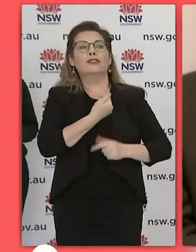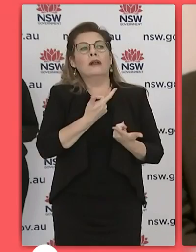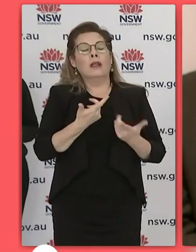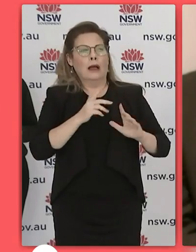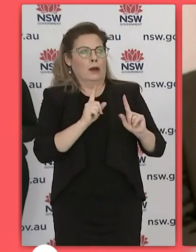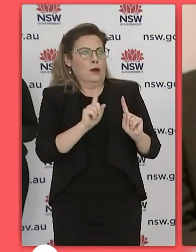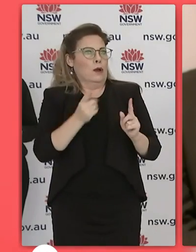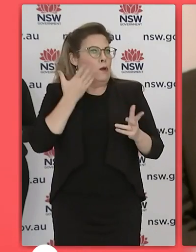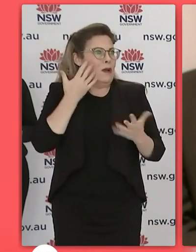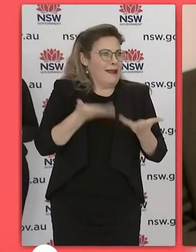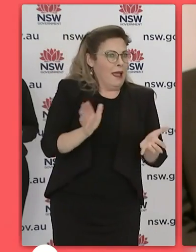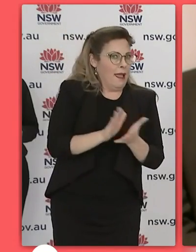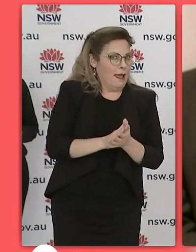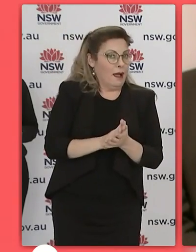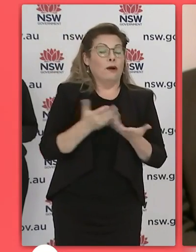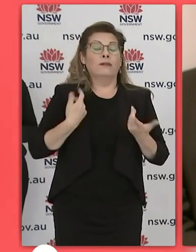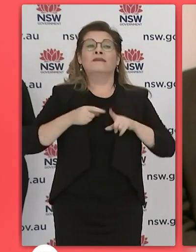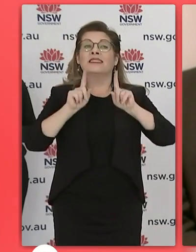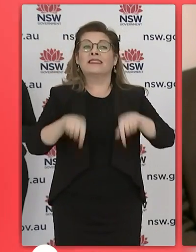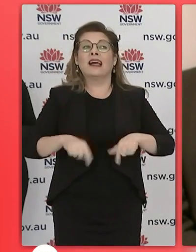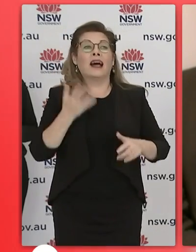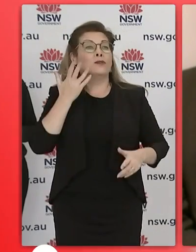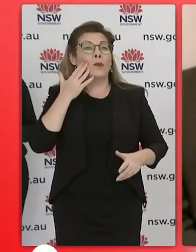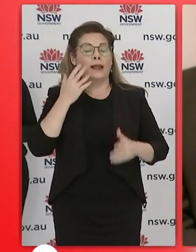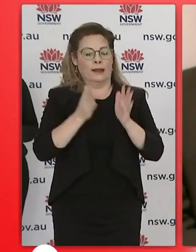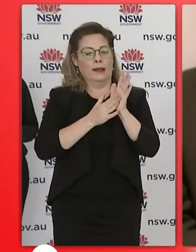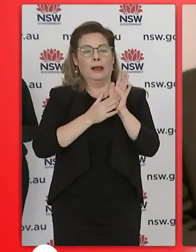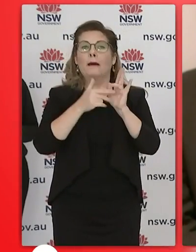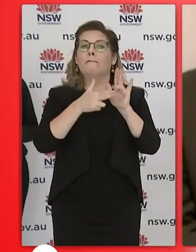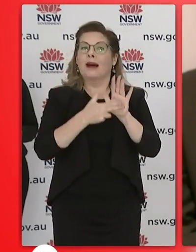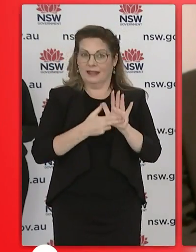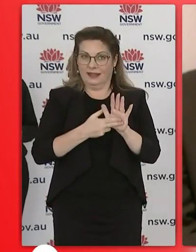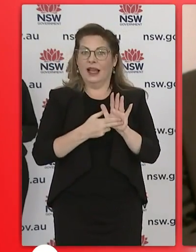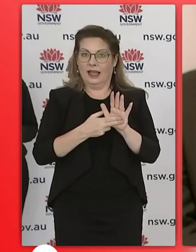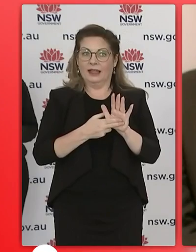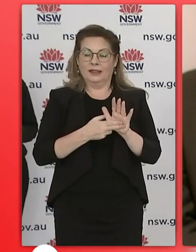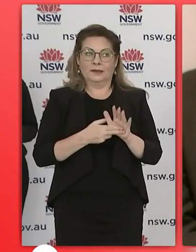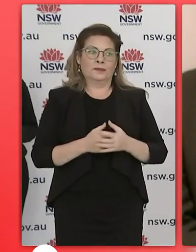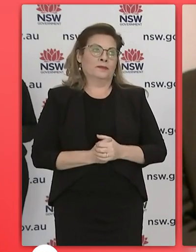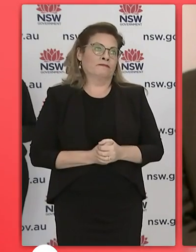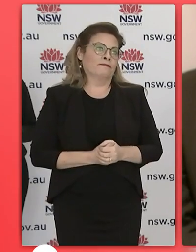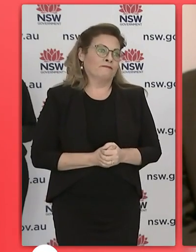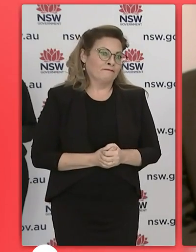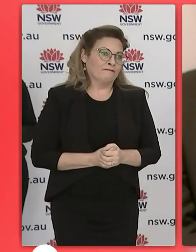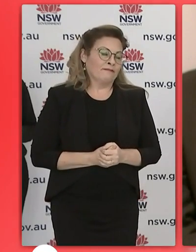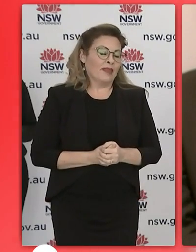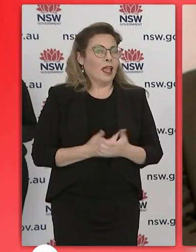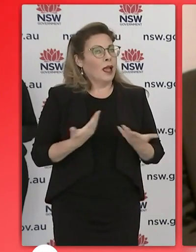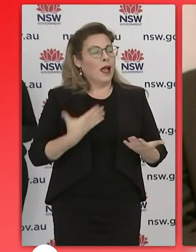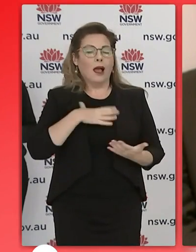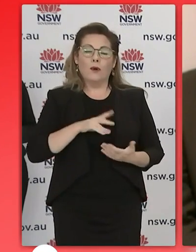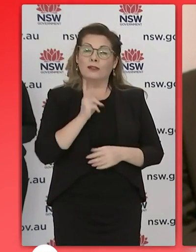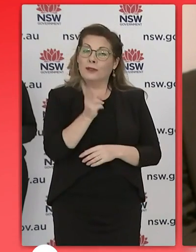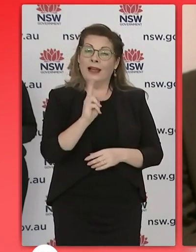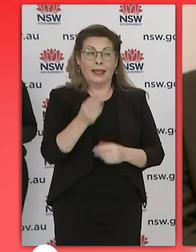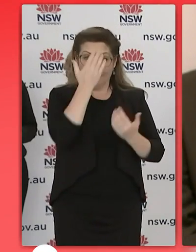i also again want to really literally send out a call to arms to all arms in new south wales please come